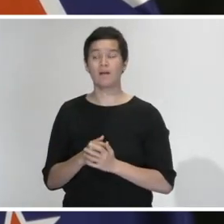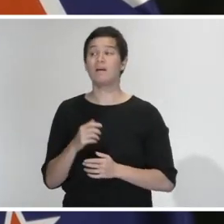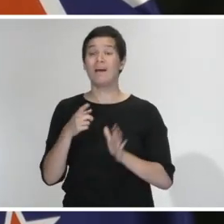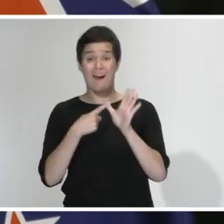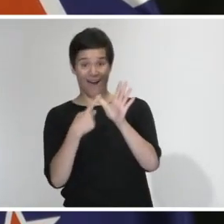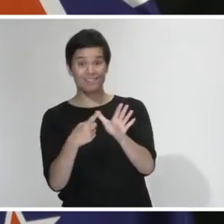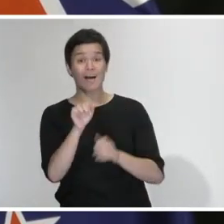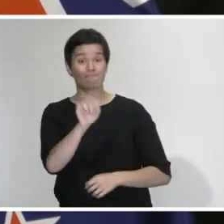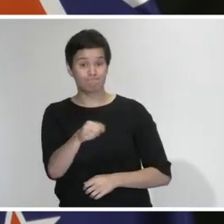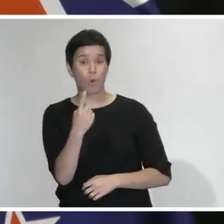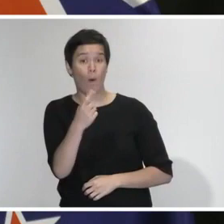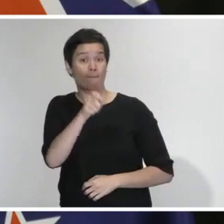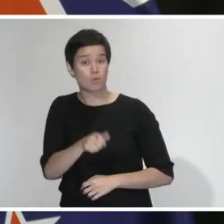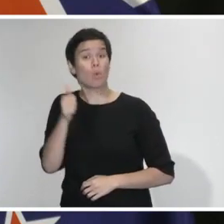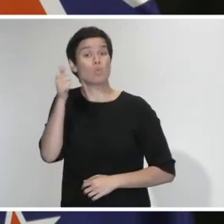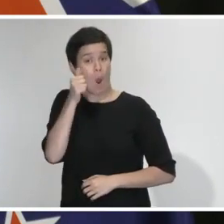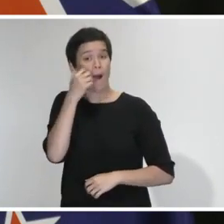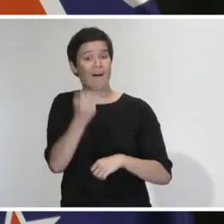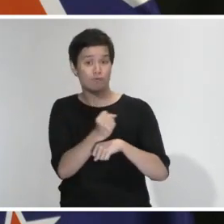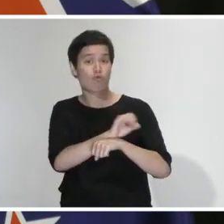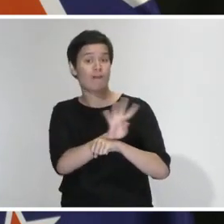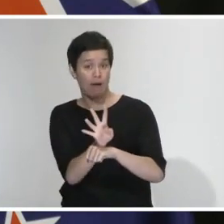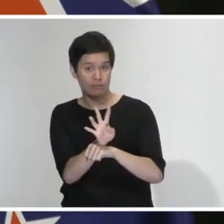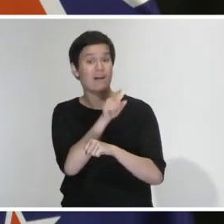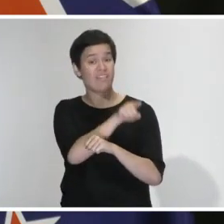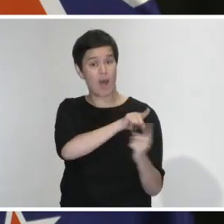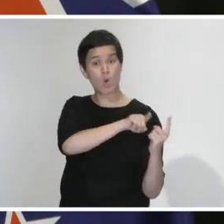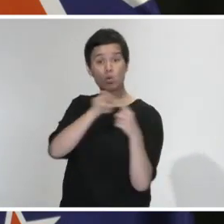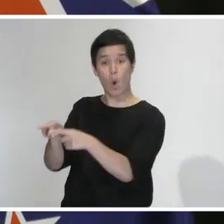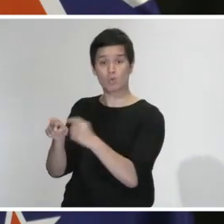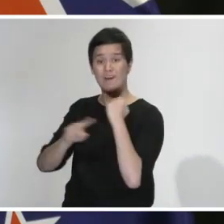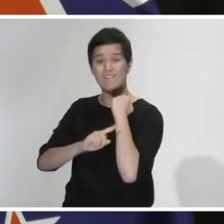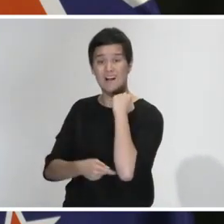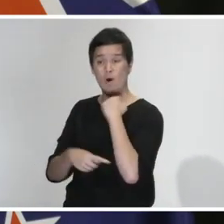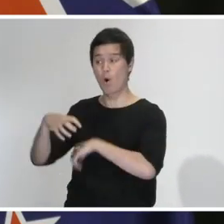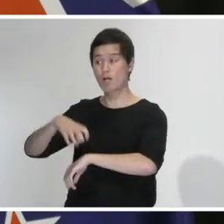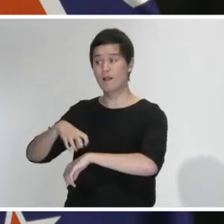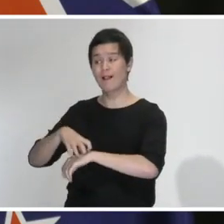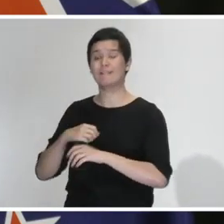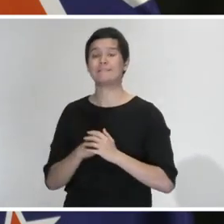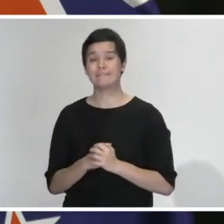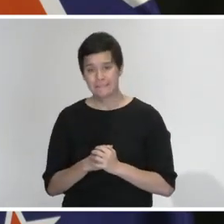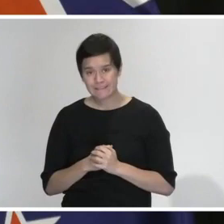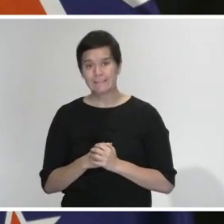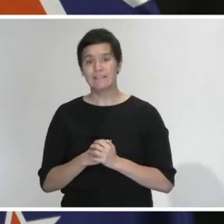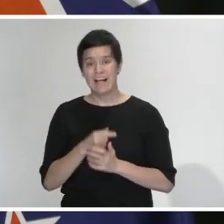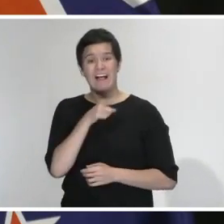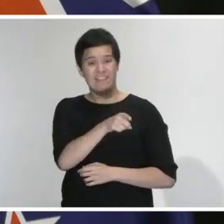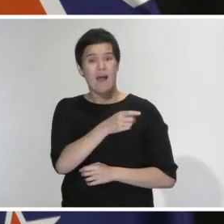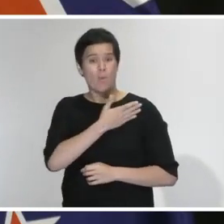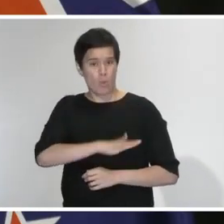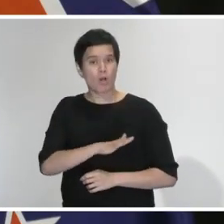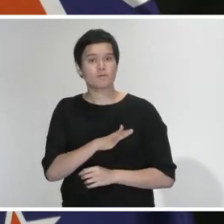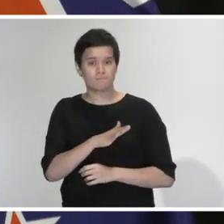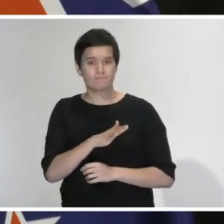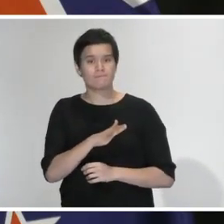what I've seen of the case, it leaves a strong impression that in order to access surgery, that individual was